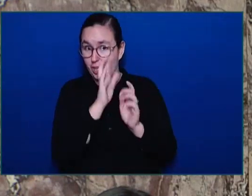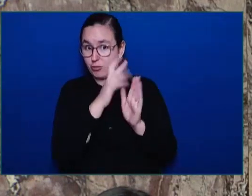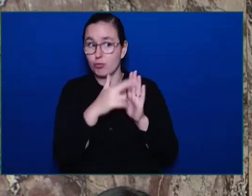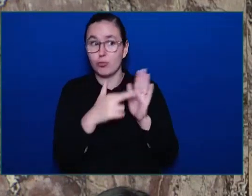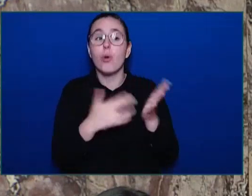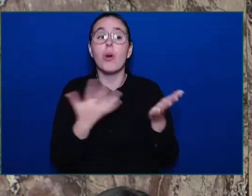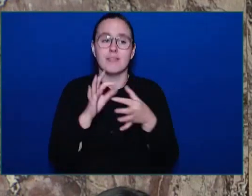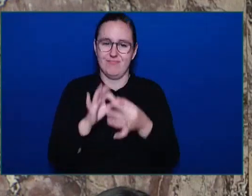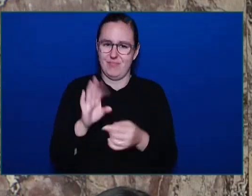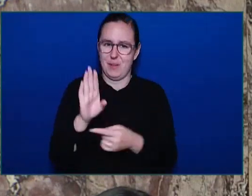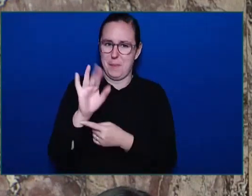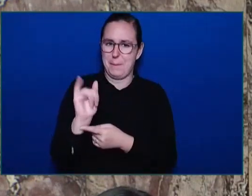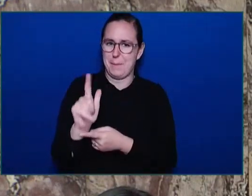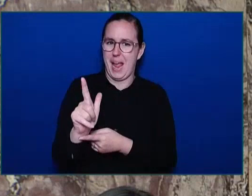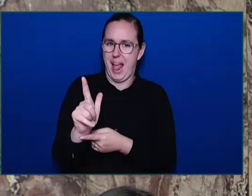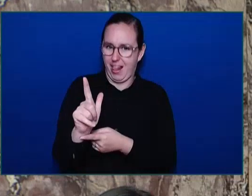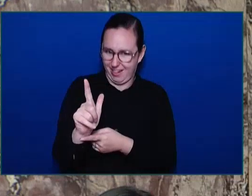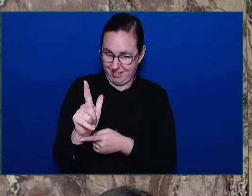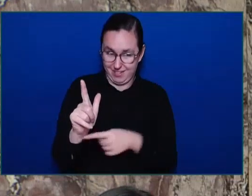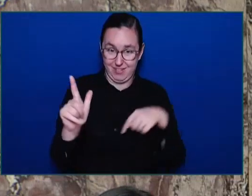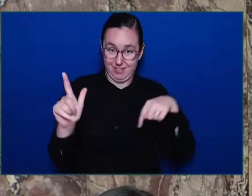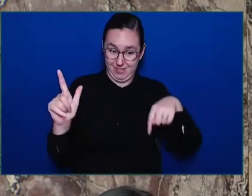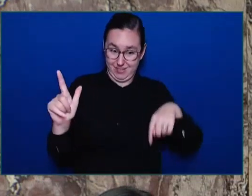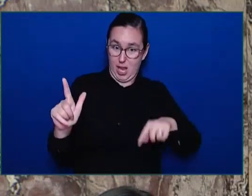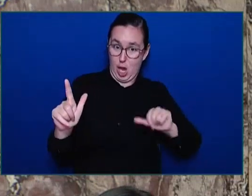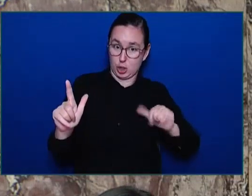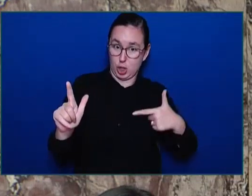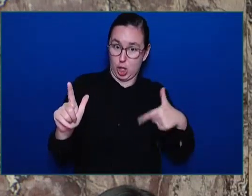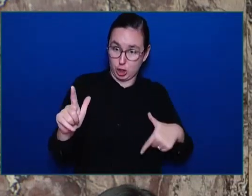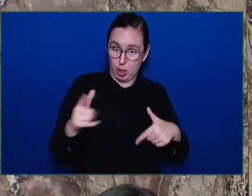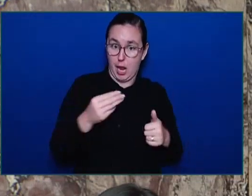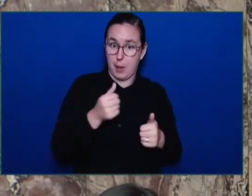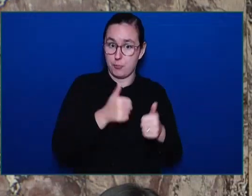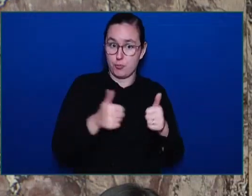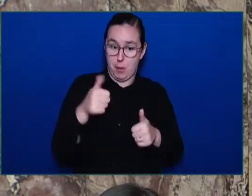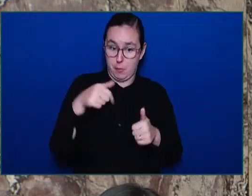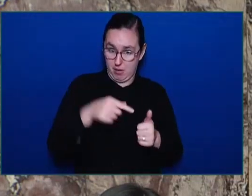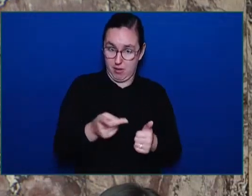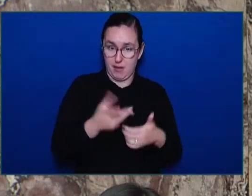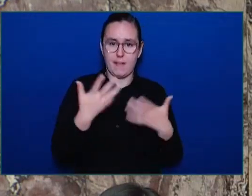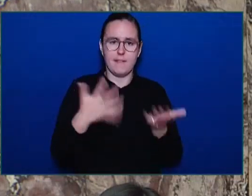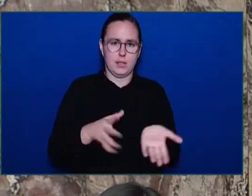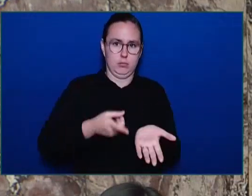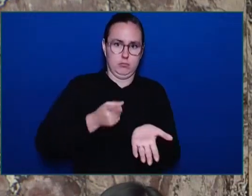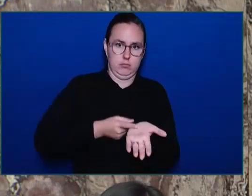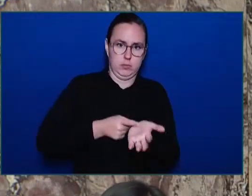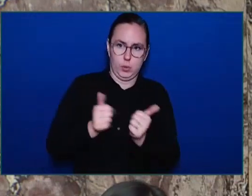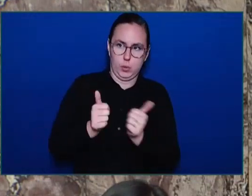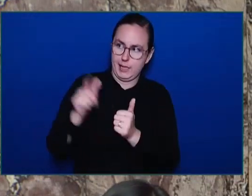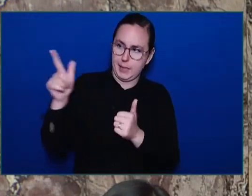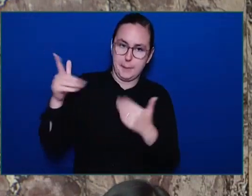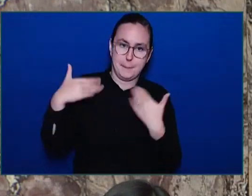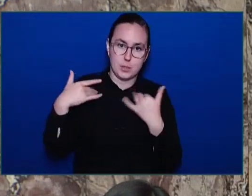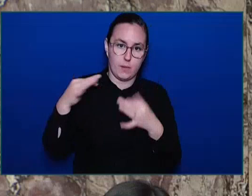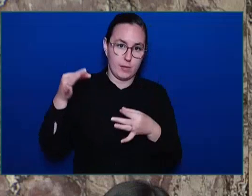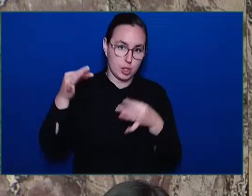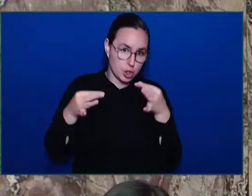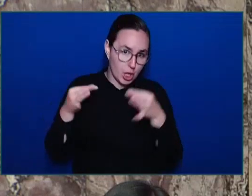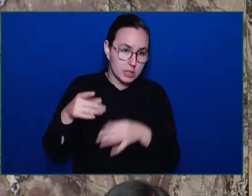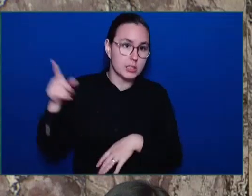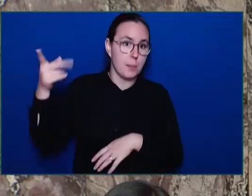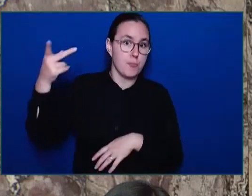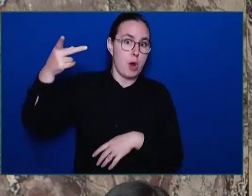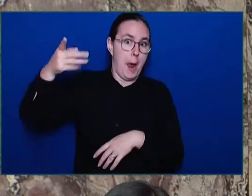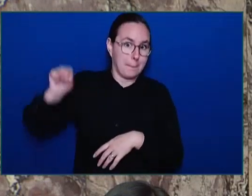and the Premier have spoken with the Minister of Justice and the Prime Minister on that. The Federal Justice Minister has indicated